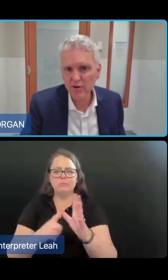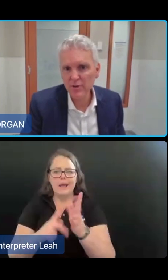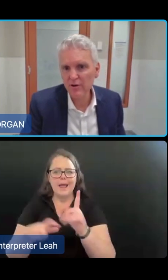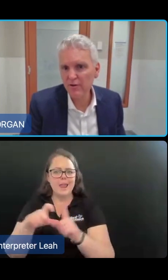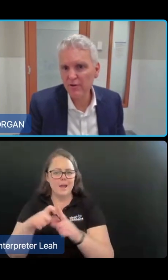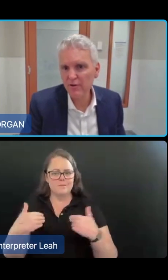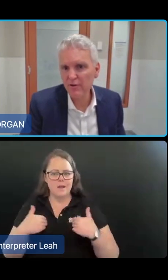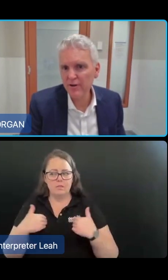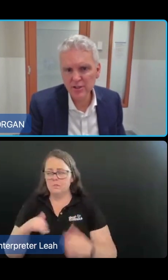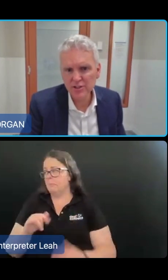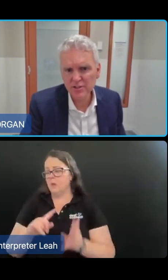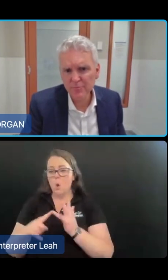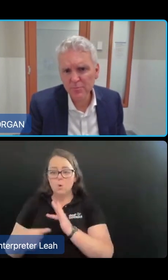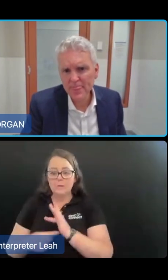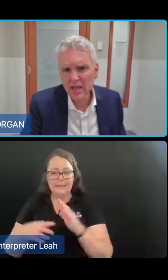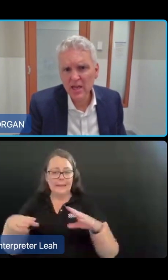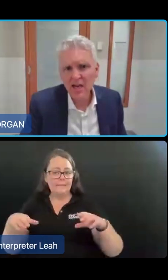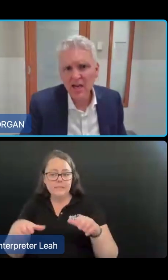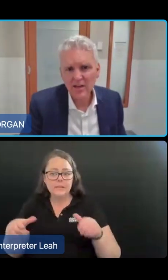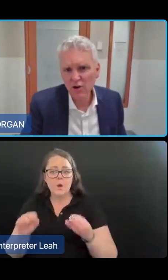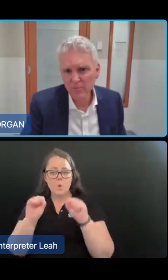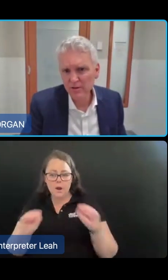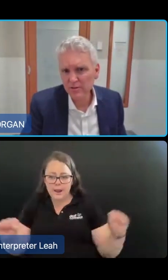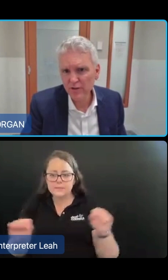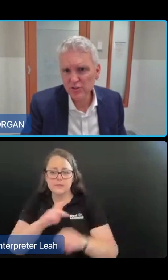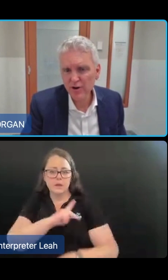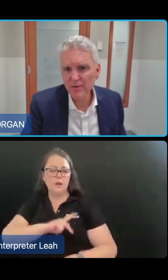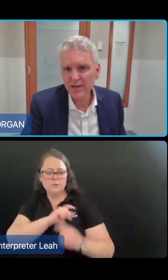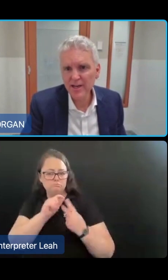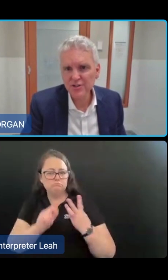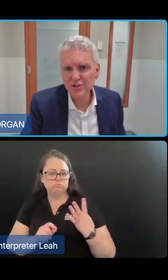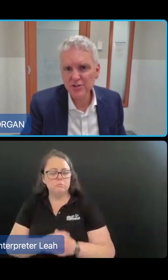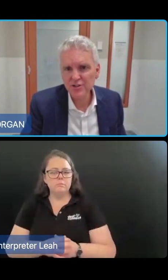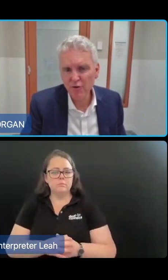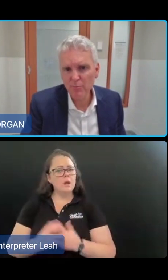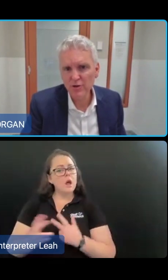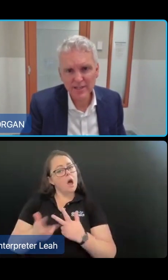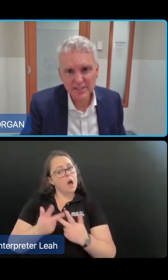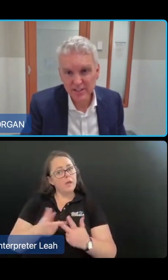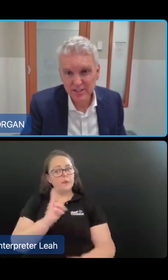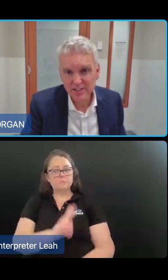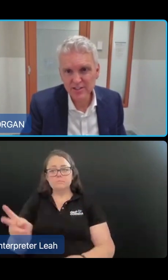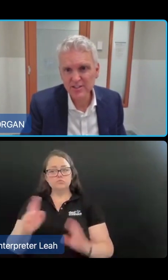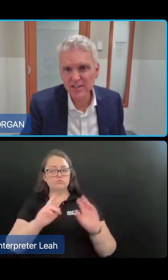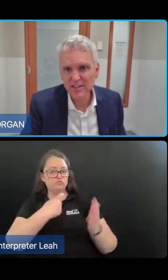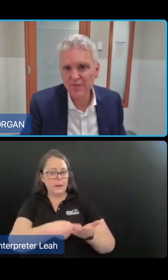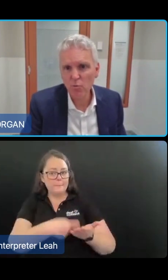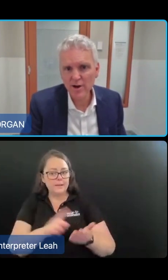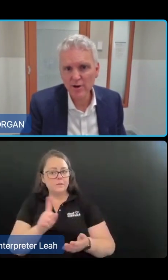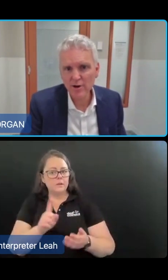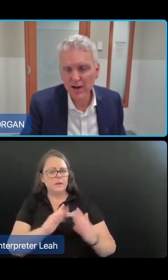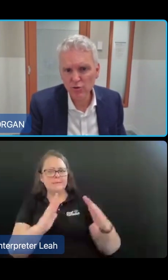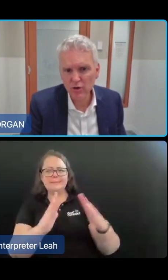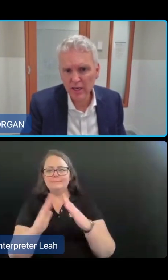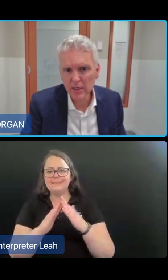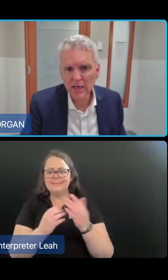physiotherapy or an exercise physiologist. Other common service recommendations for this group were domestic assistance such as for